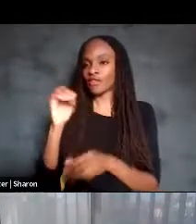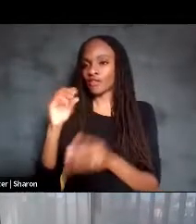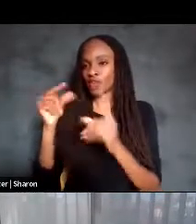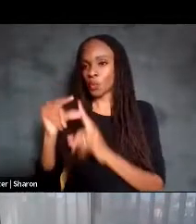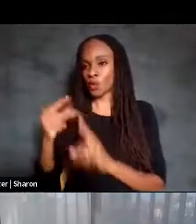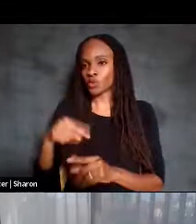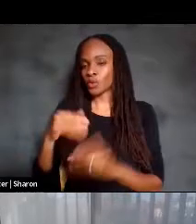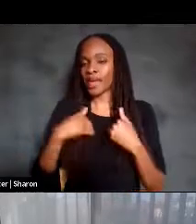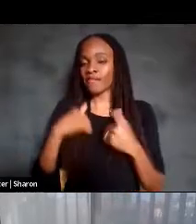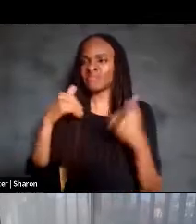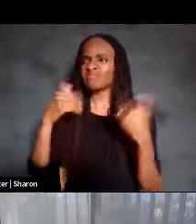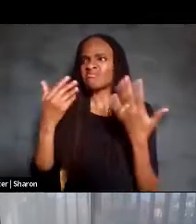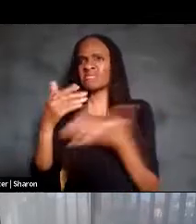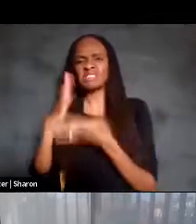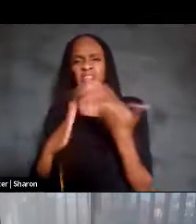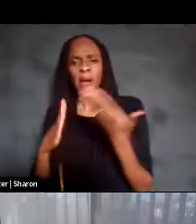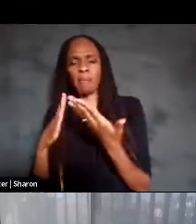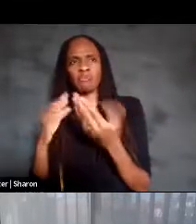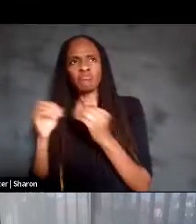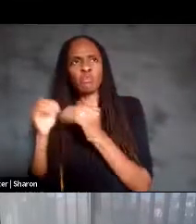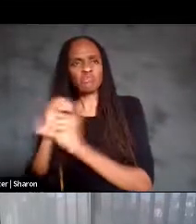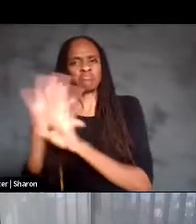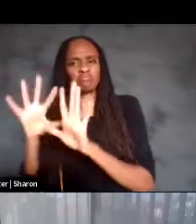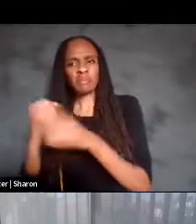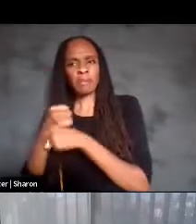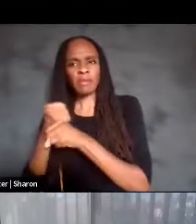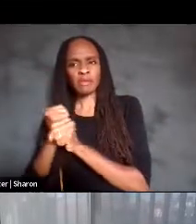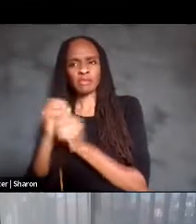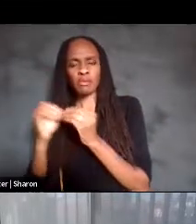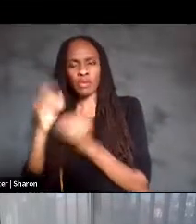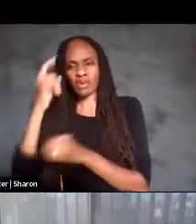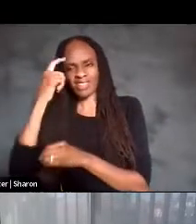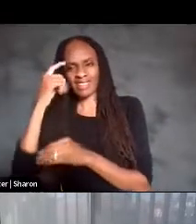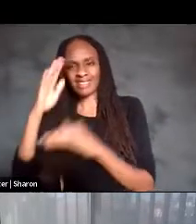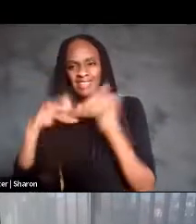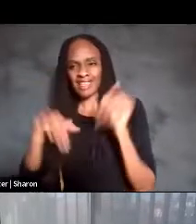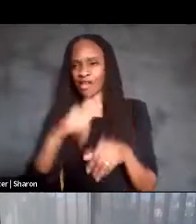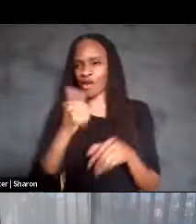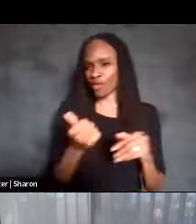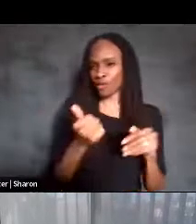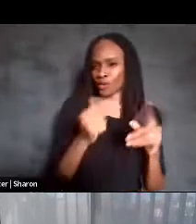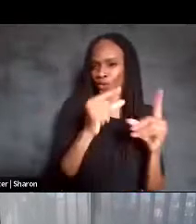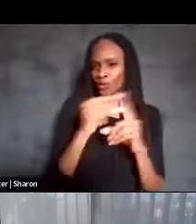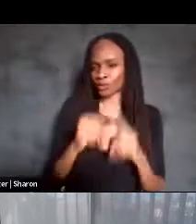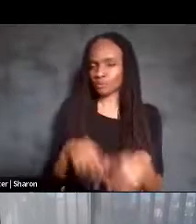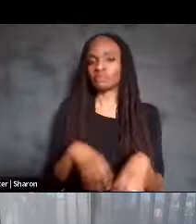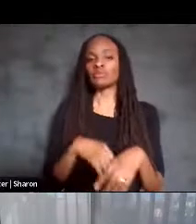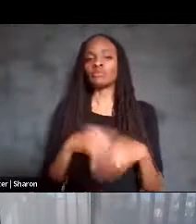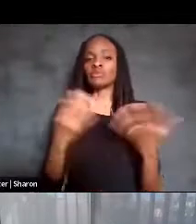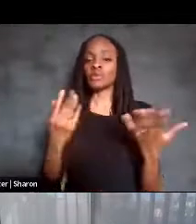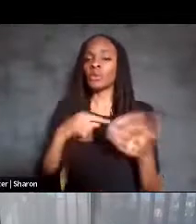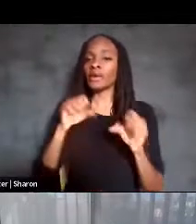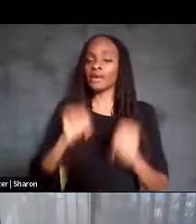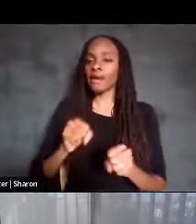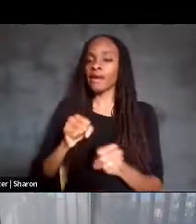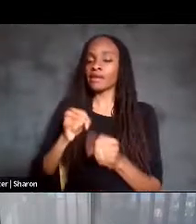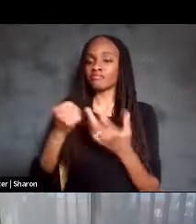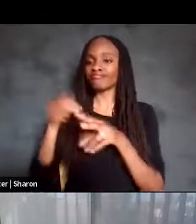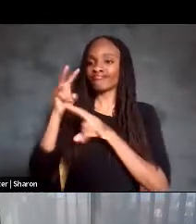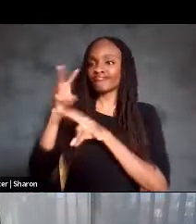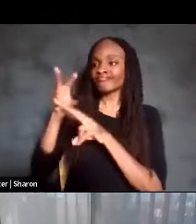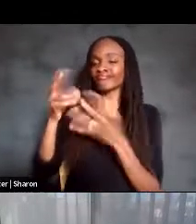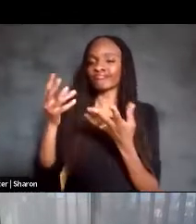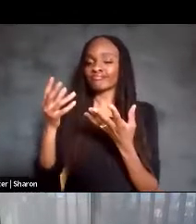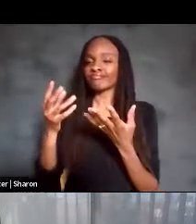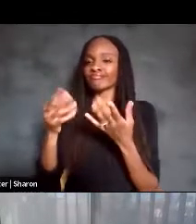make more sense than others. And so we can capture that information and use it to improve the predictions that the rest of our models